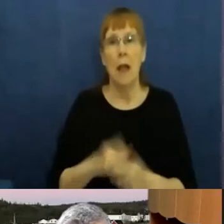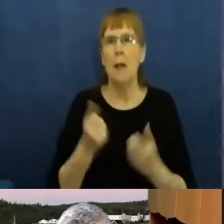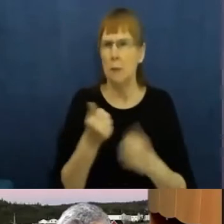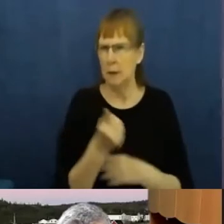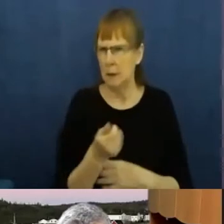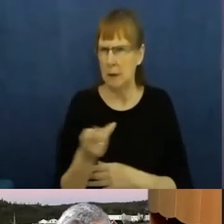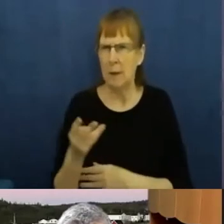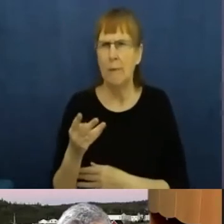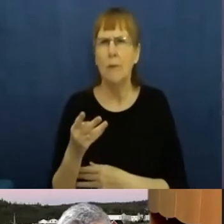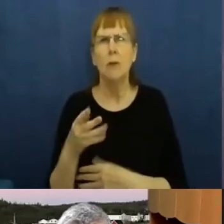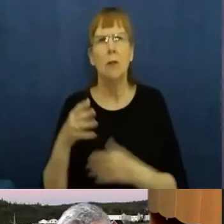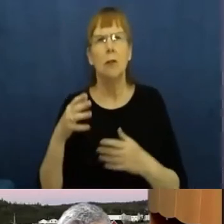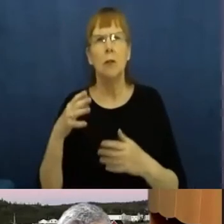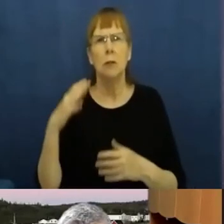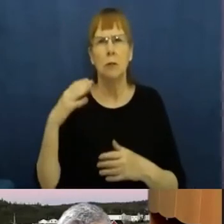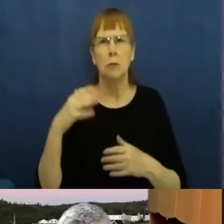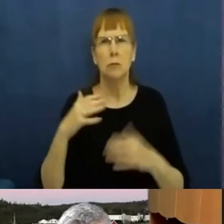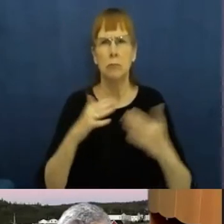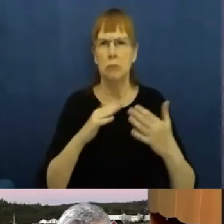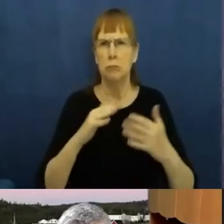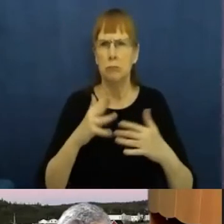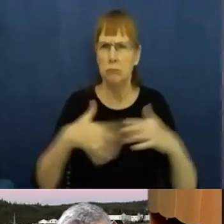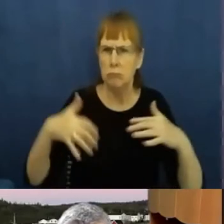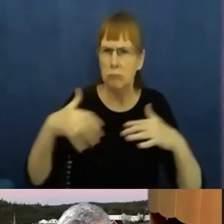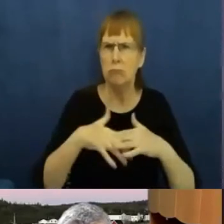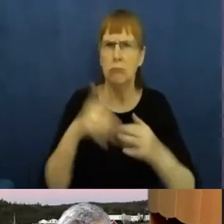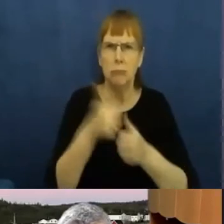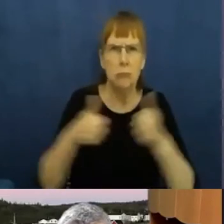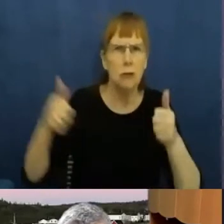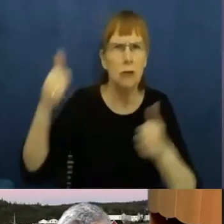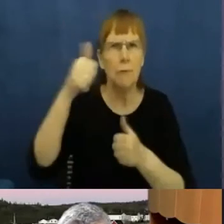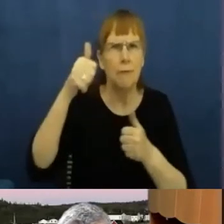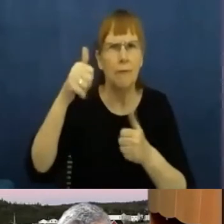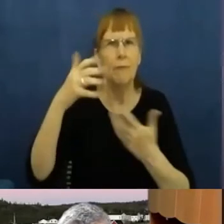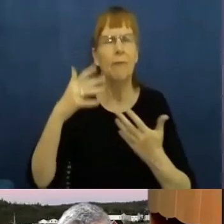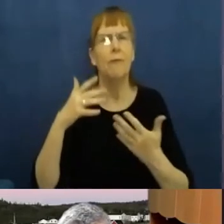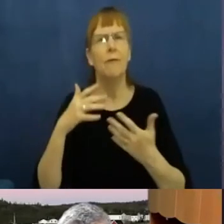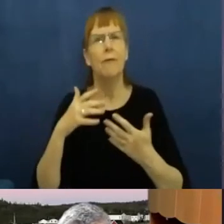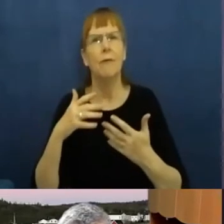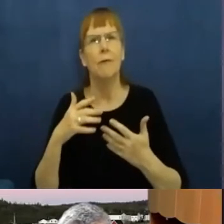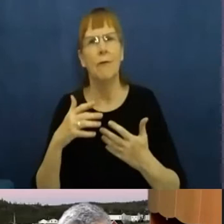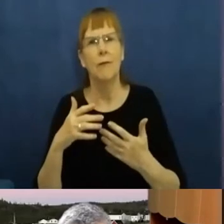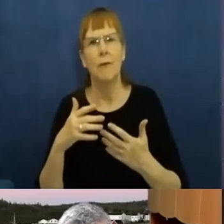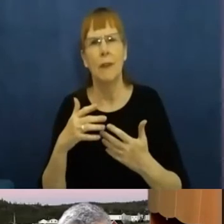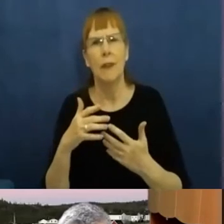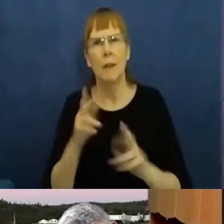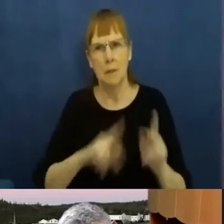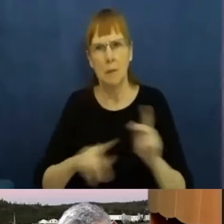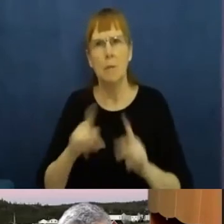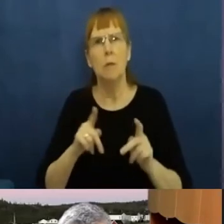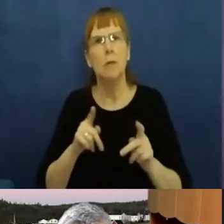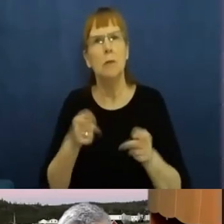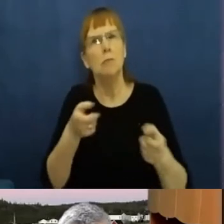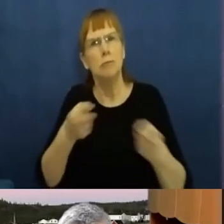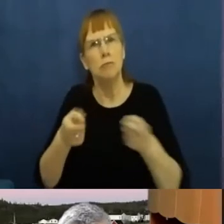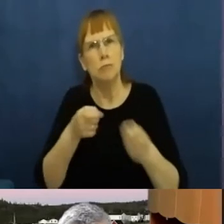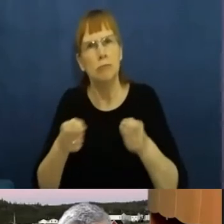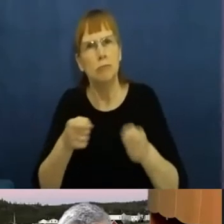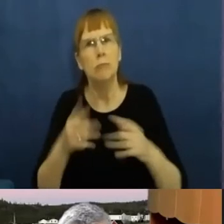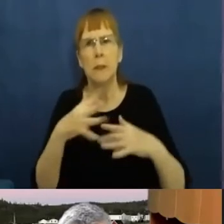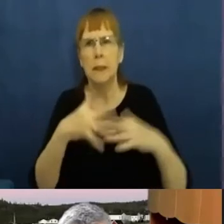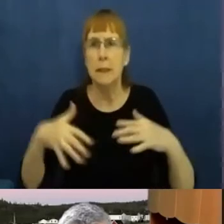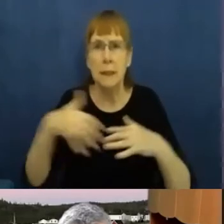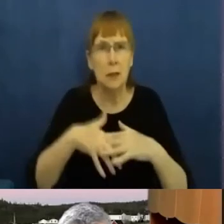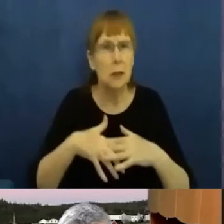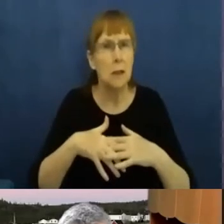chiefs, a number of people who manage Indigenous institutions related to